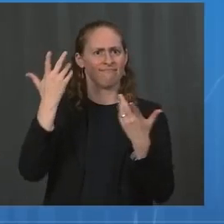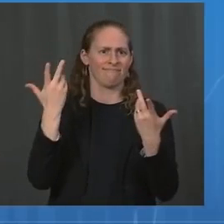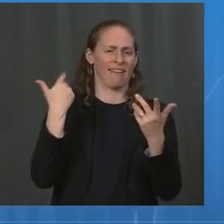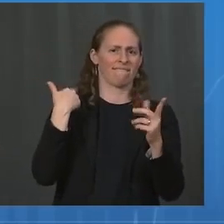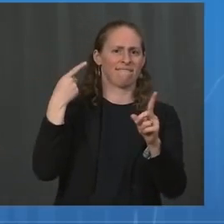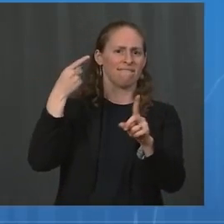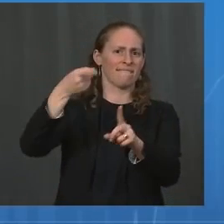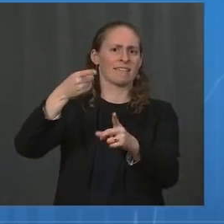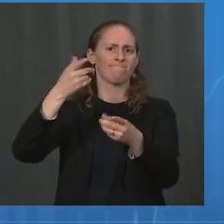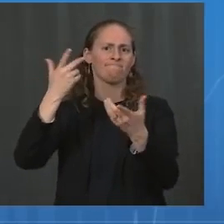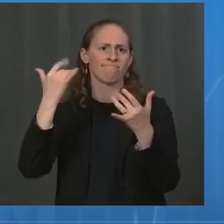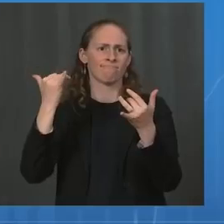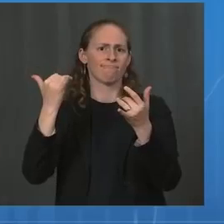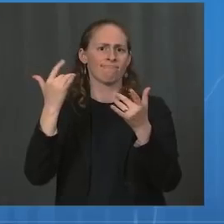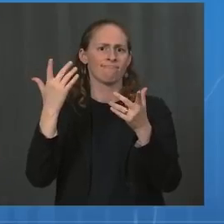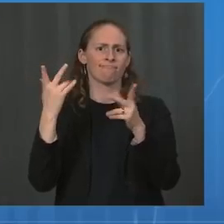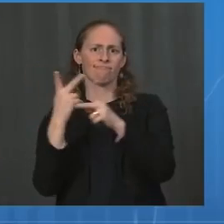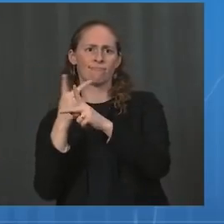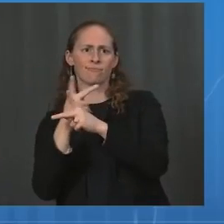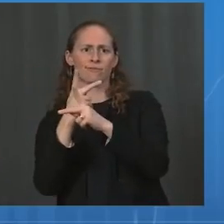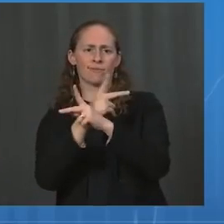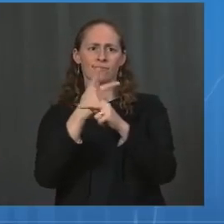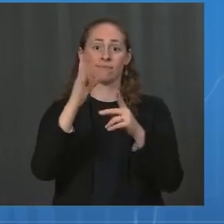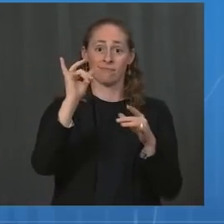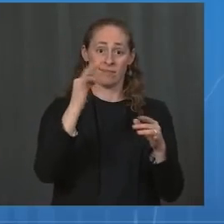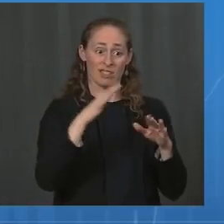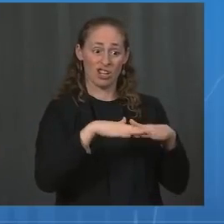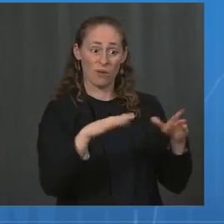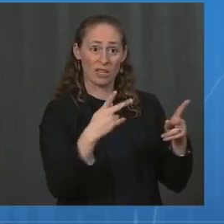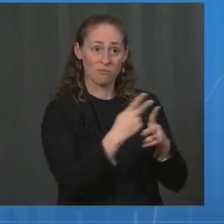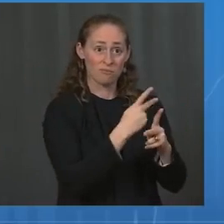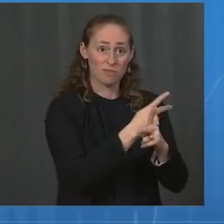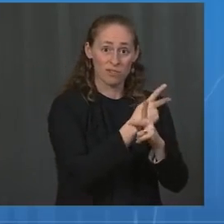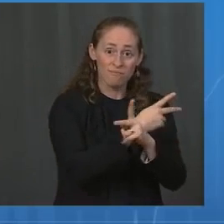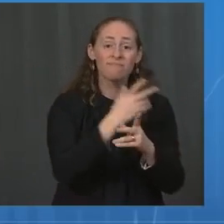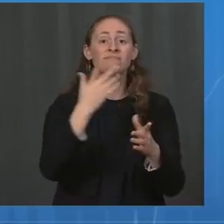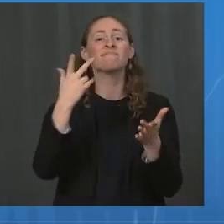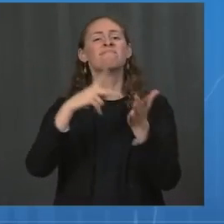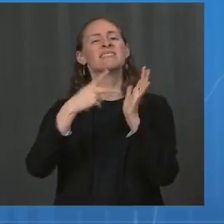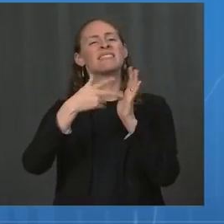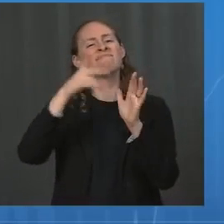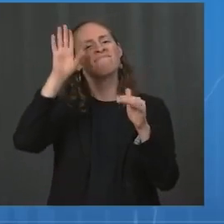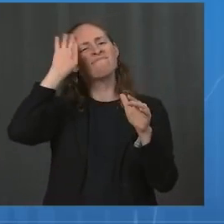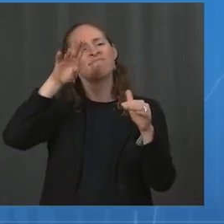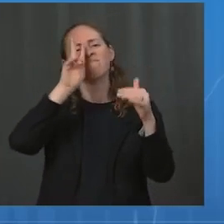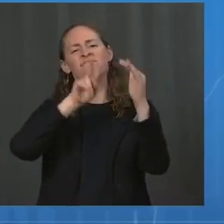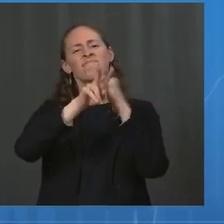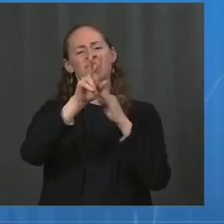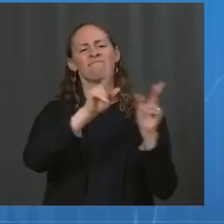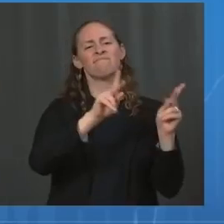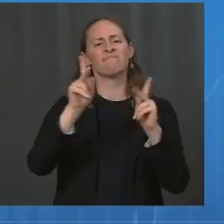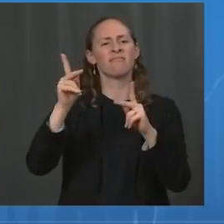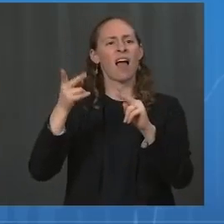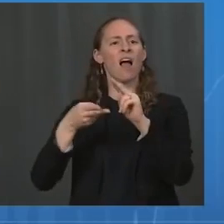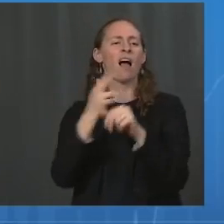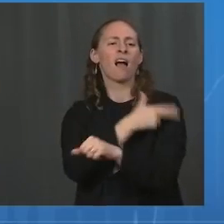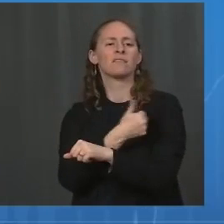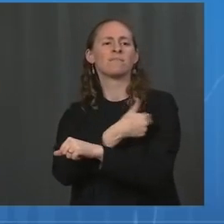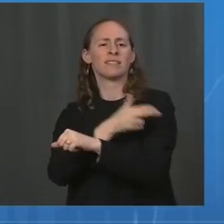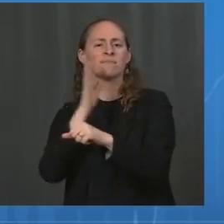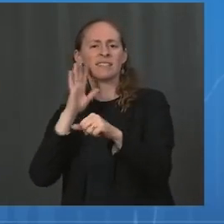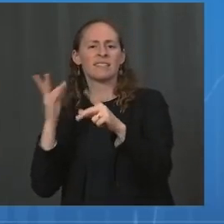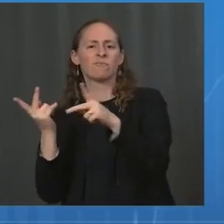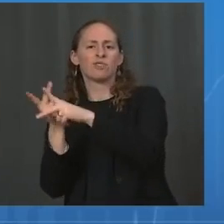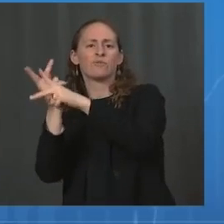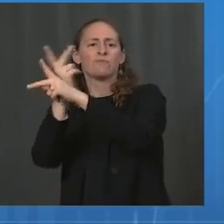hospital. We're also simultaneously dealing with an RSV outbreak that is occurring in children now that's atypical for this season, but is